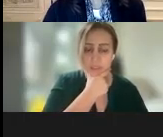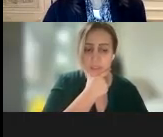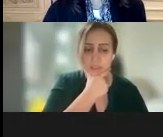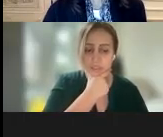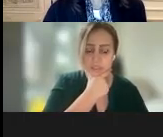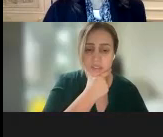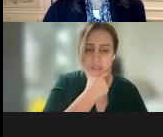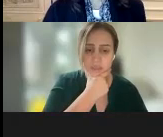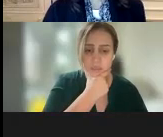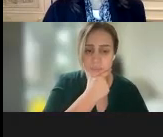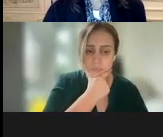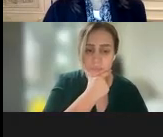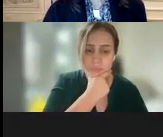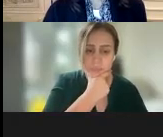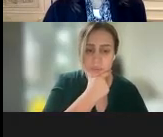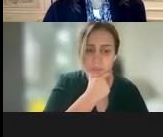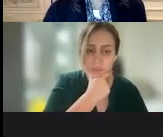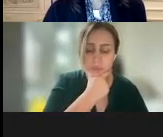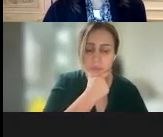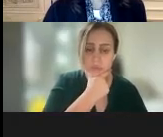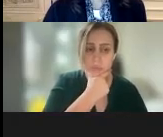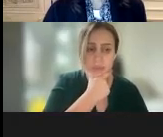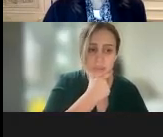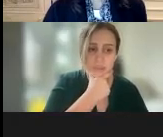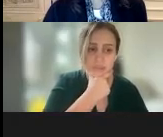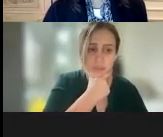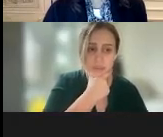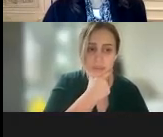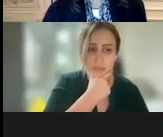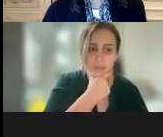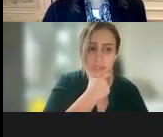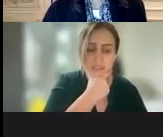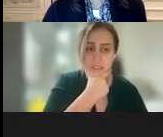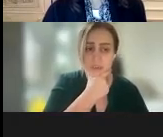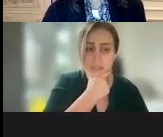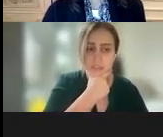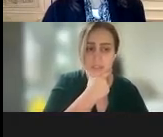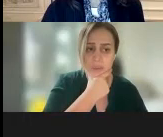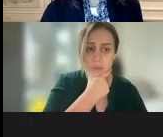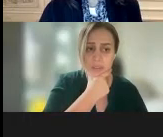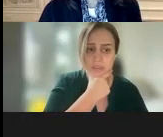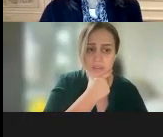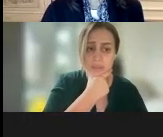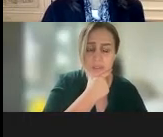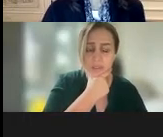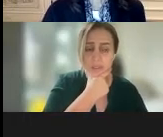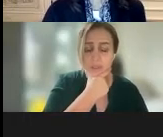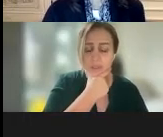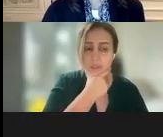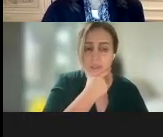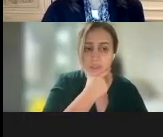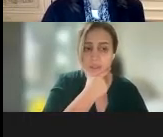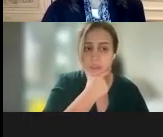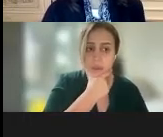communication and public outreach, stakeholder engagement, and comprehensive training, both for internal staff